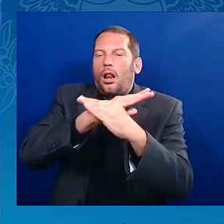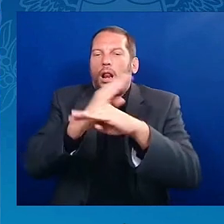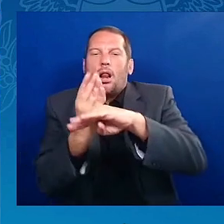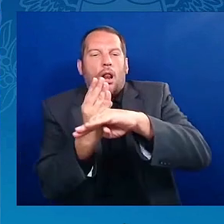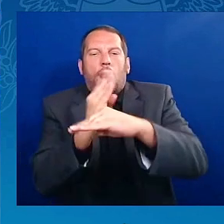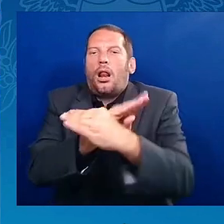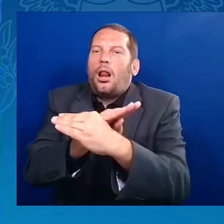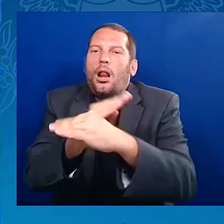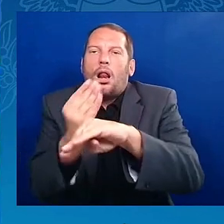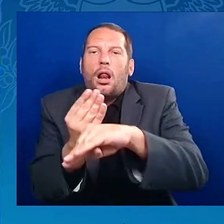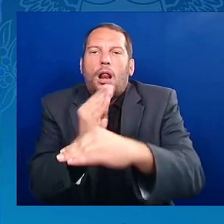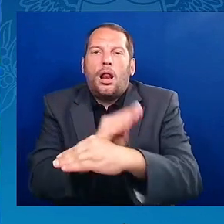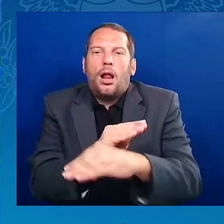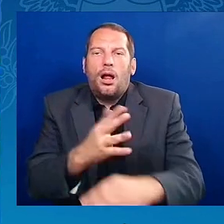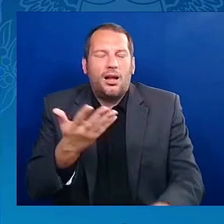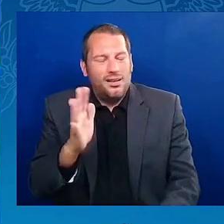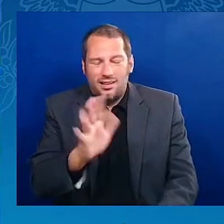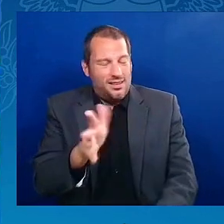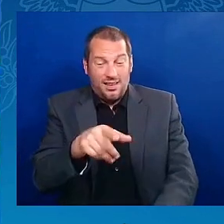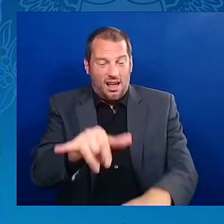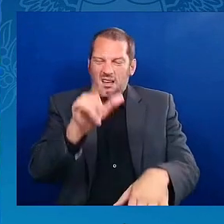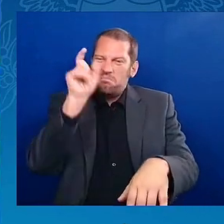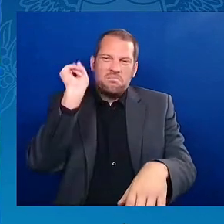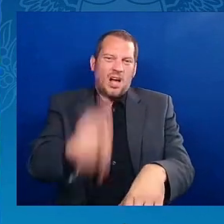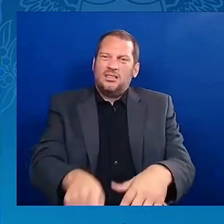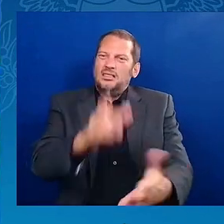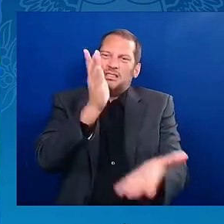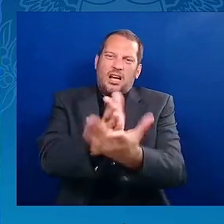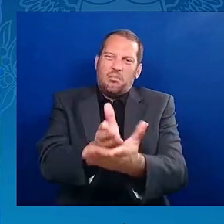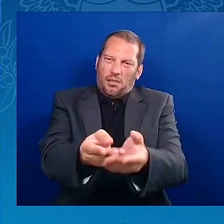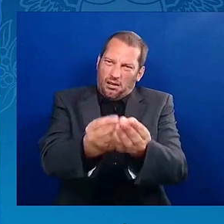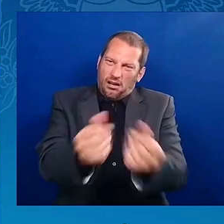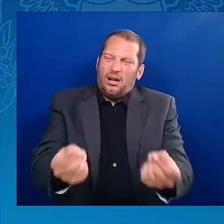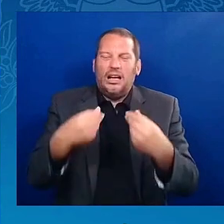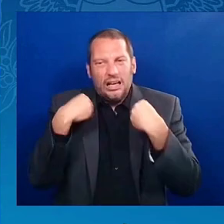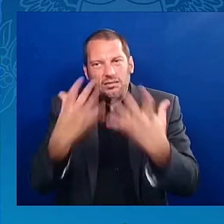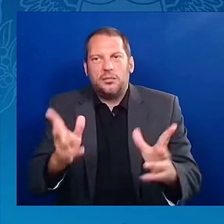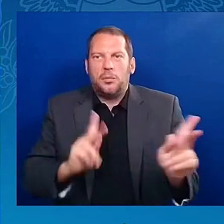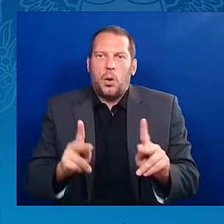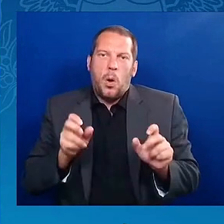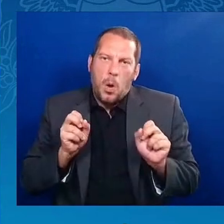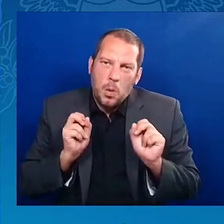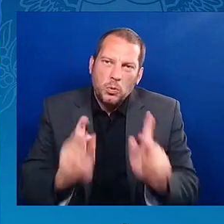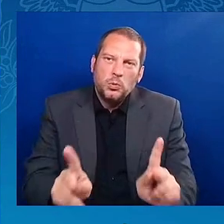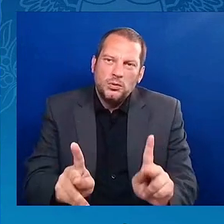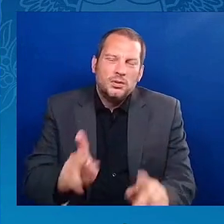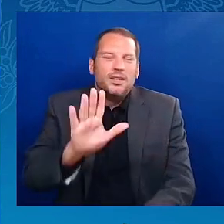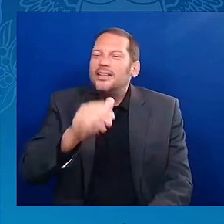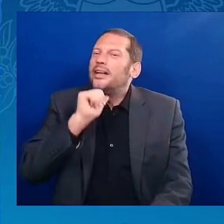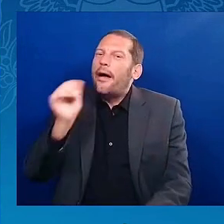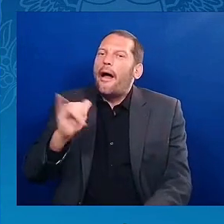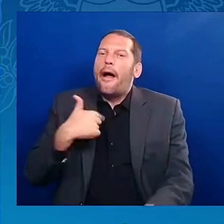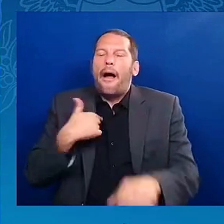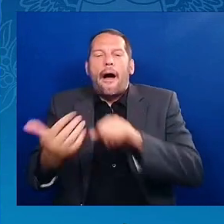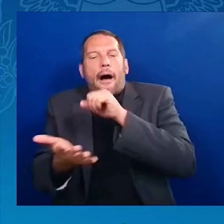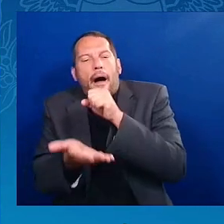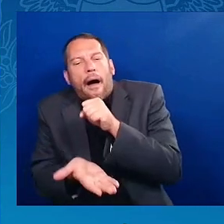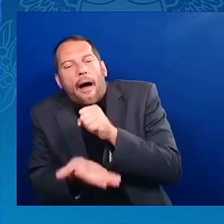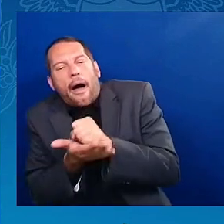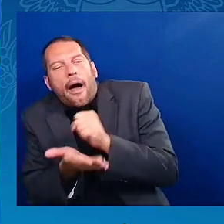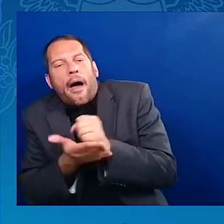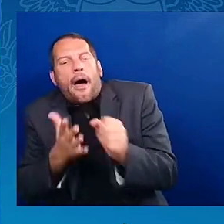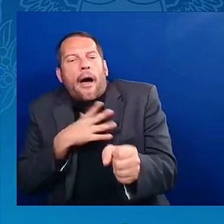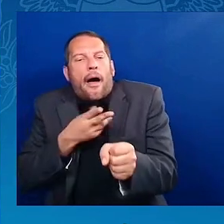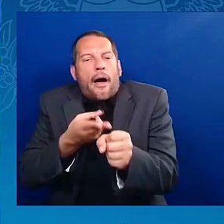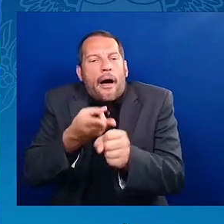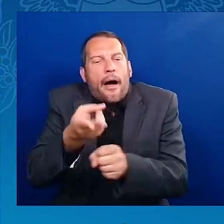opportunity to compete. Give hard working people the opportunity to get ahead and not just get by. That's what this is about. Wow. That's